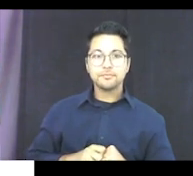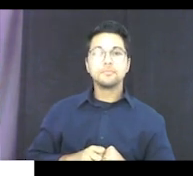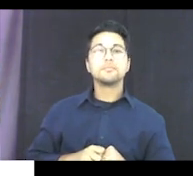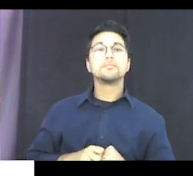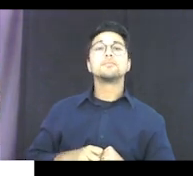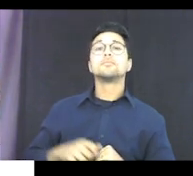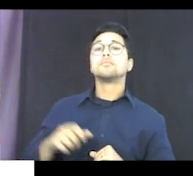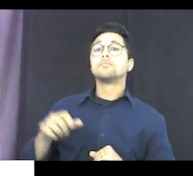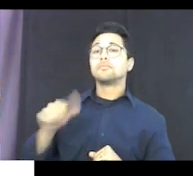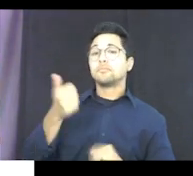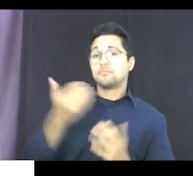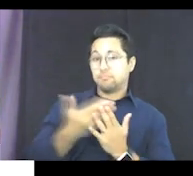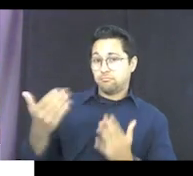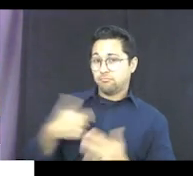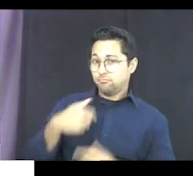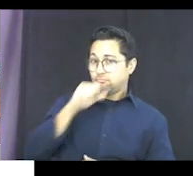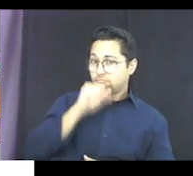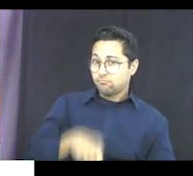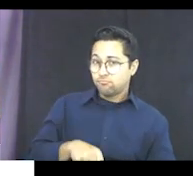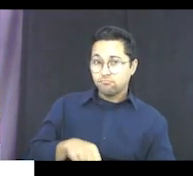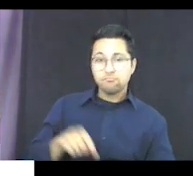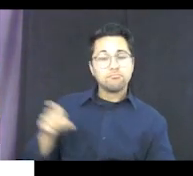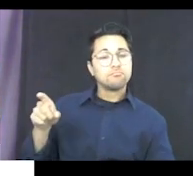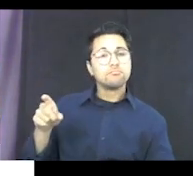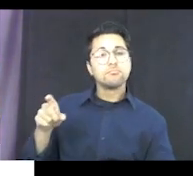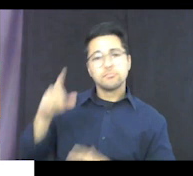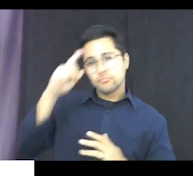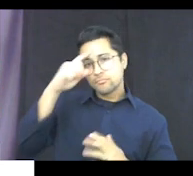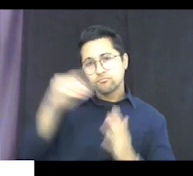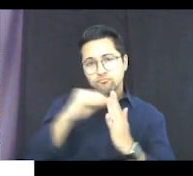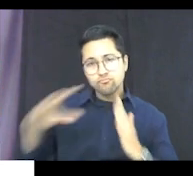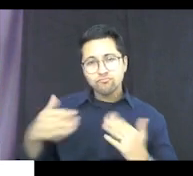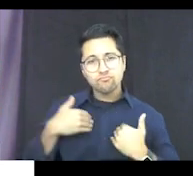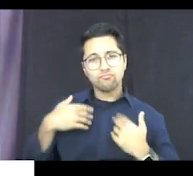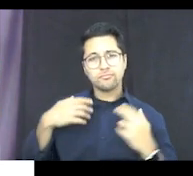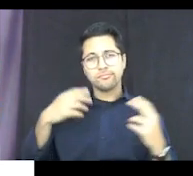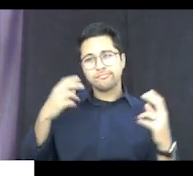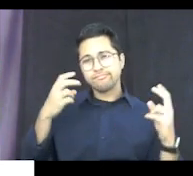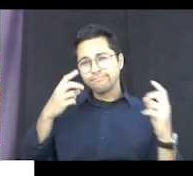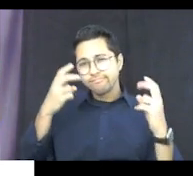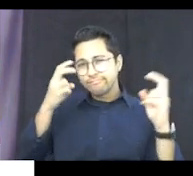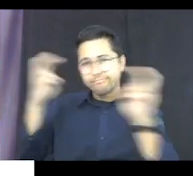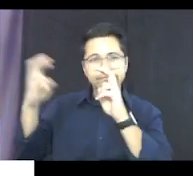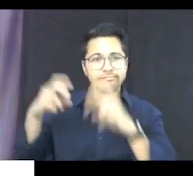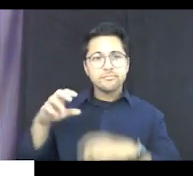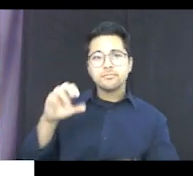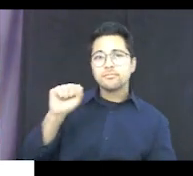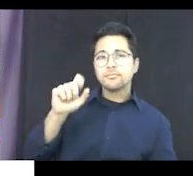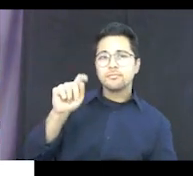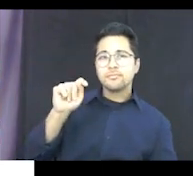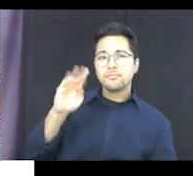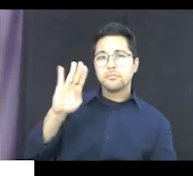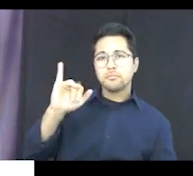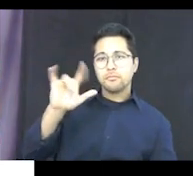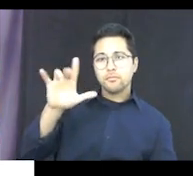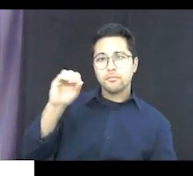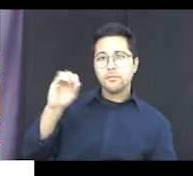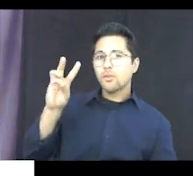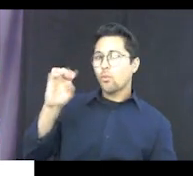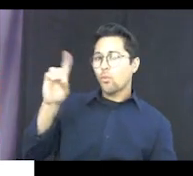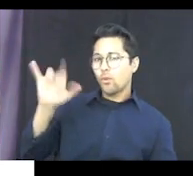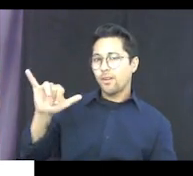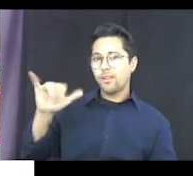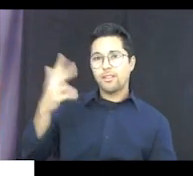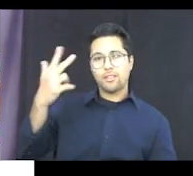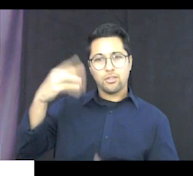Some other things that I love to use for students who have fine motor issues, stability stability stability woody three and